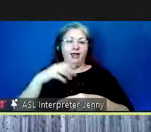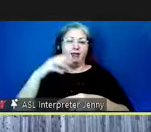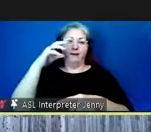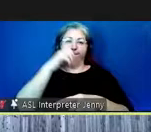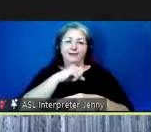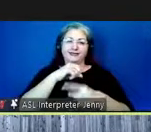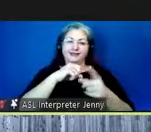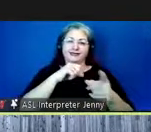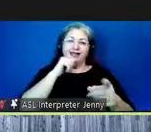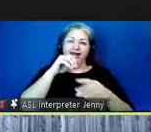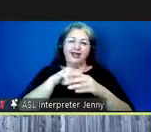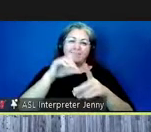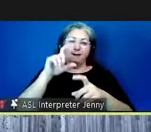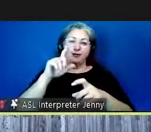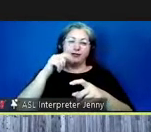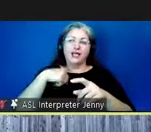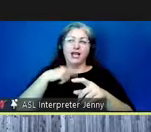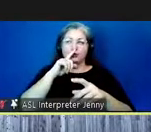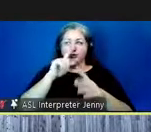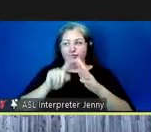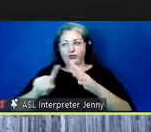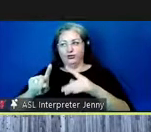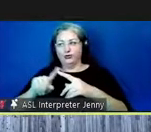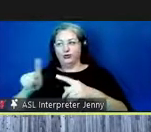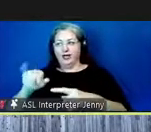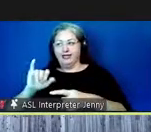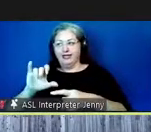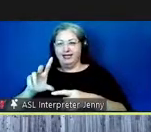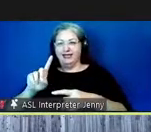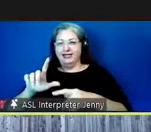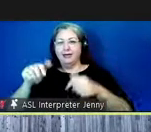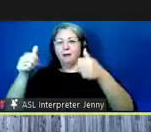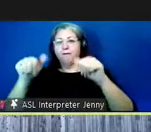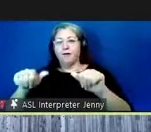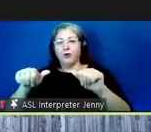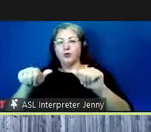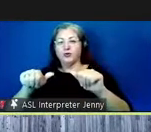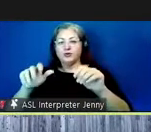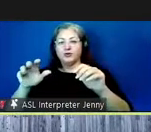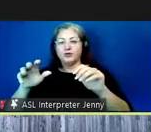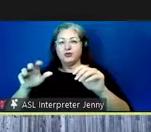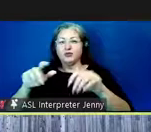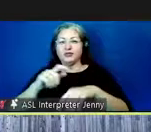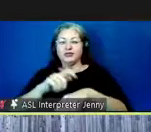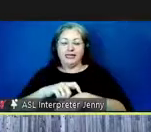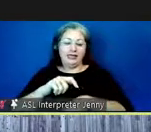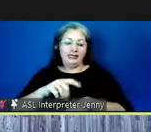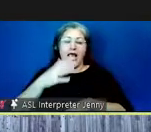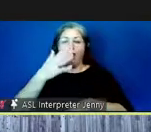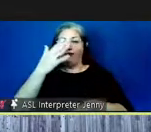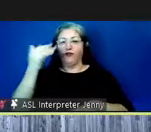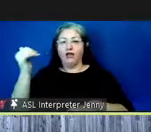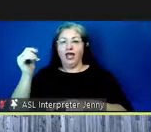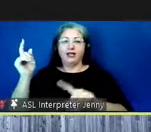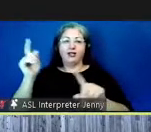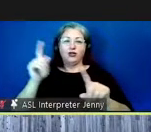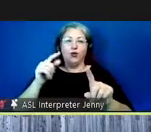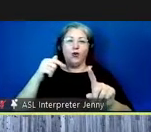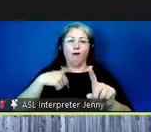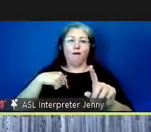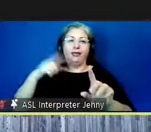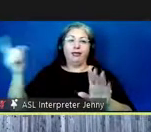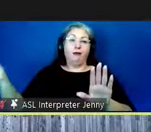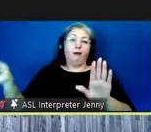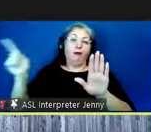uh because i actually snuck off to the icldc poster session and we forgot to photoshop me in later